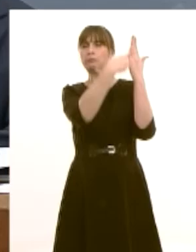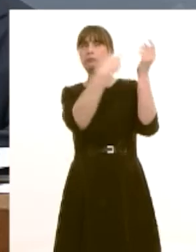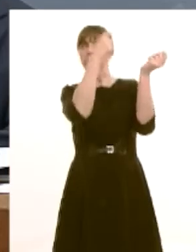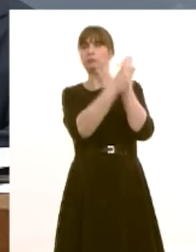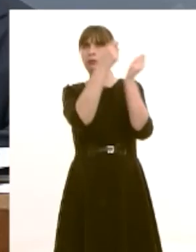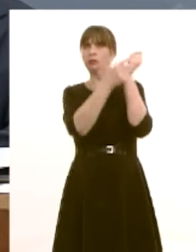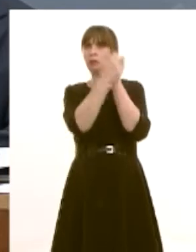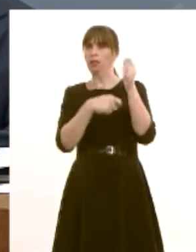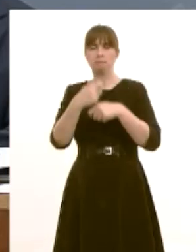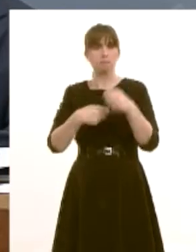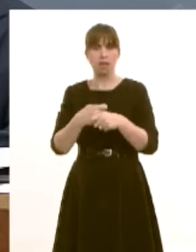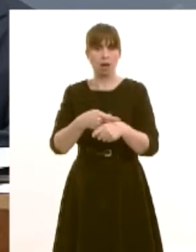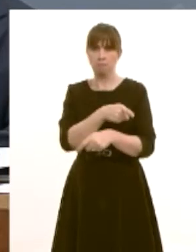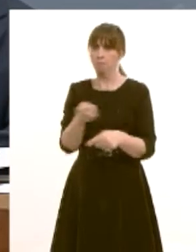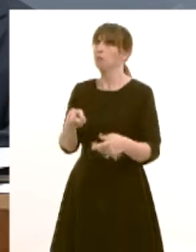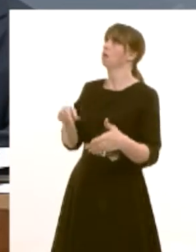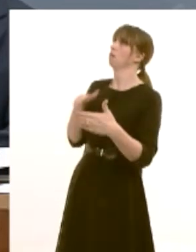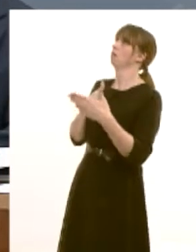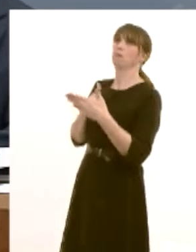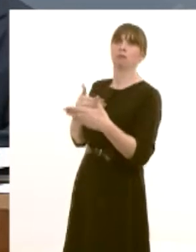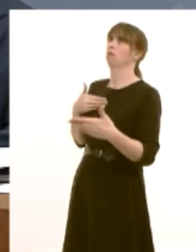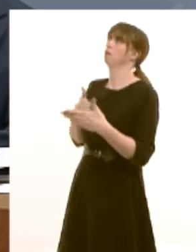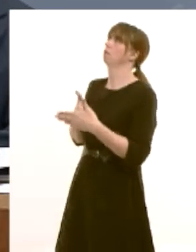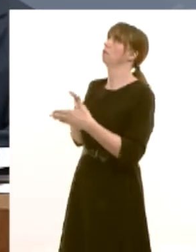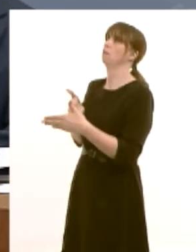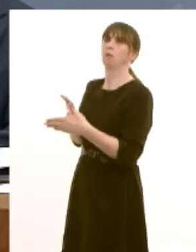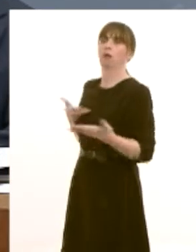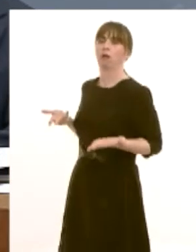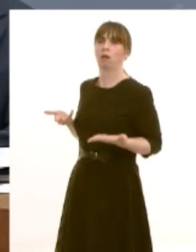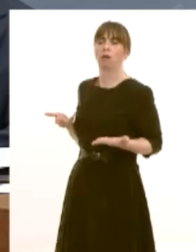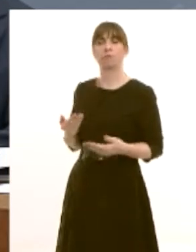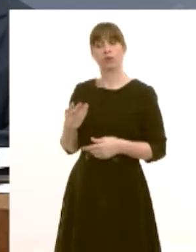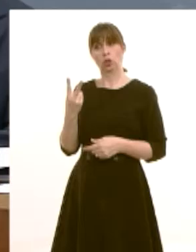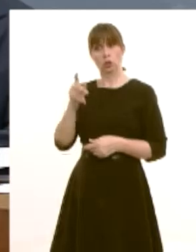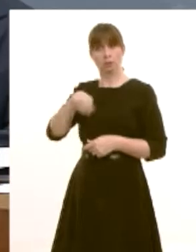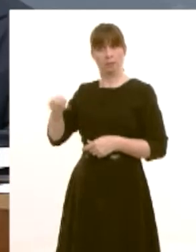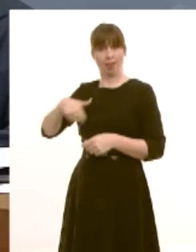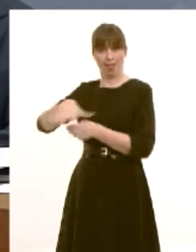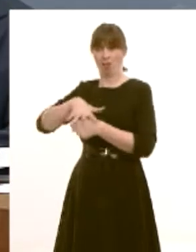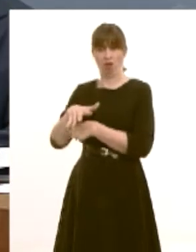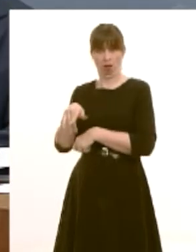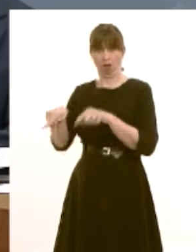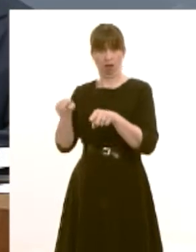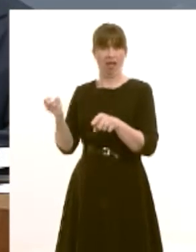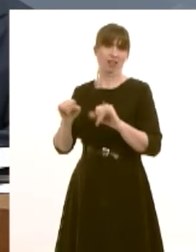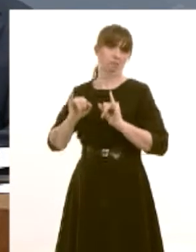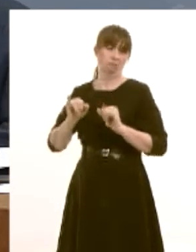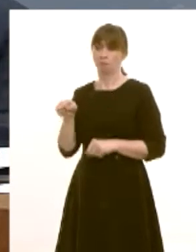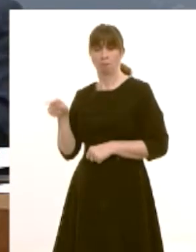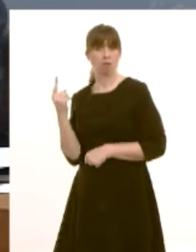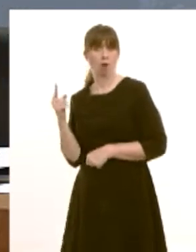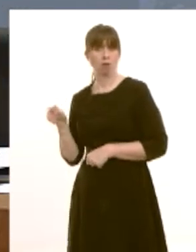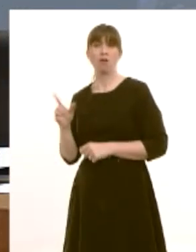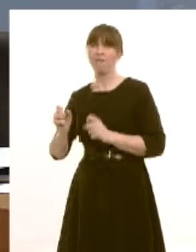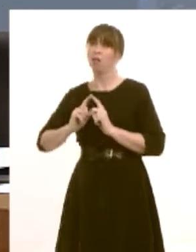Whether it's people with severe and enduring mental health services like two of my constituents one of who has to go to a hospital to be in a